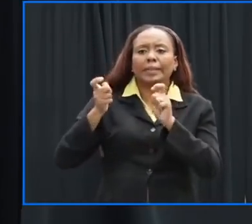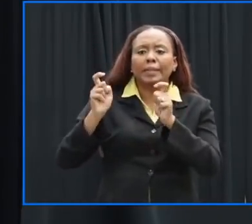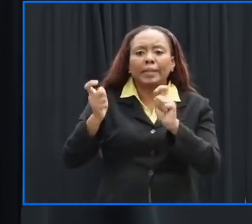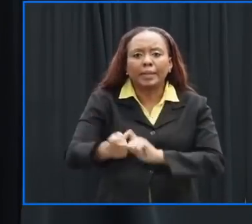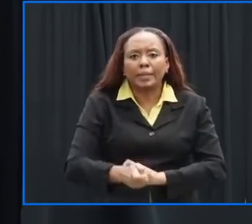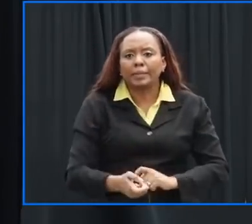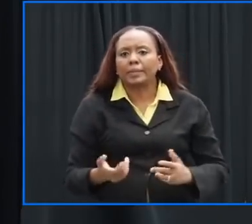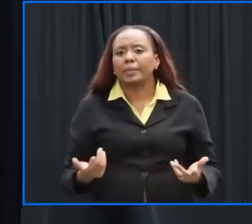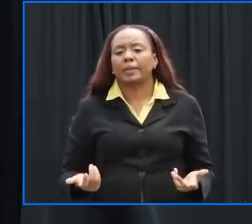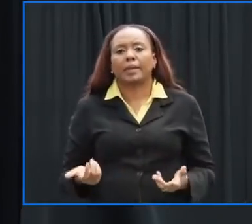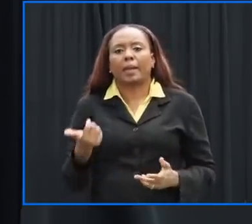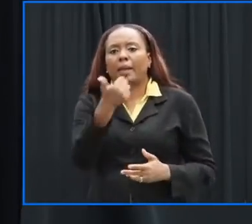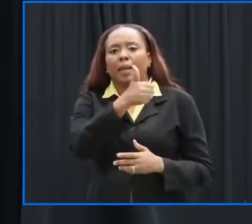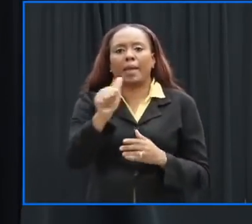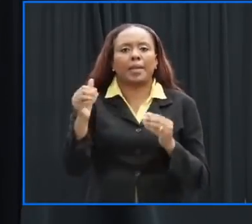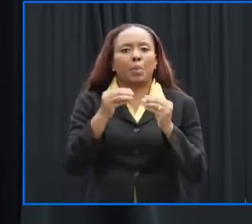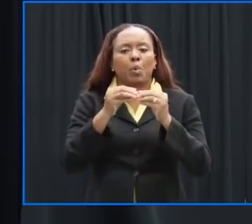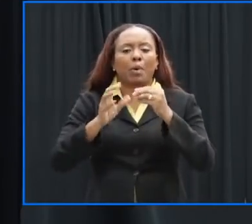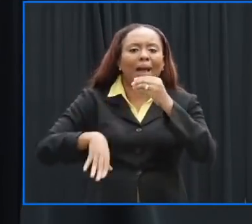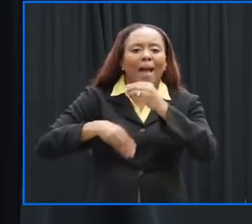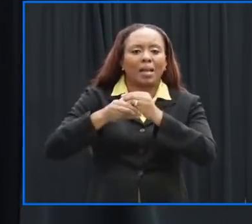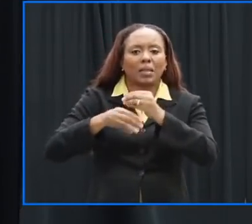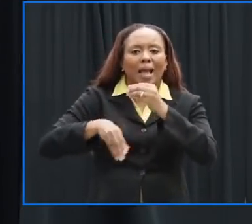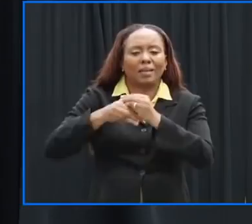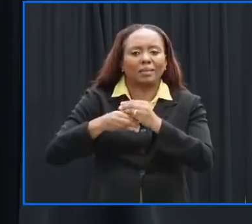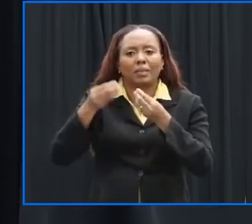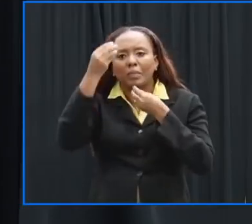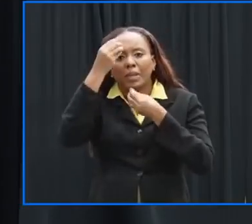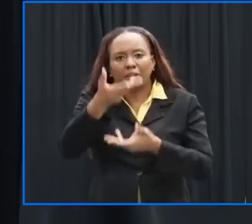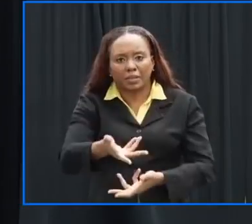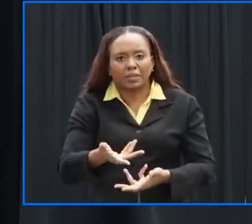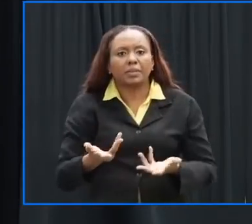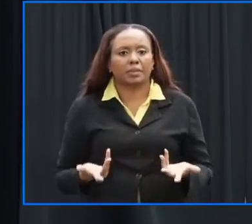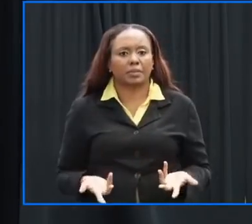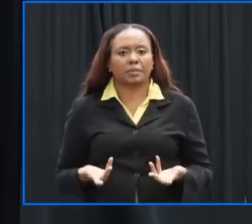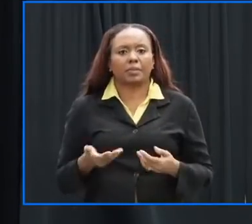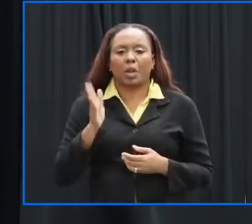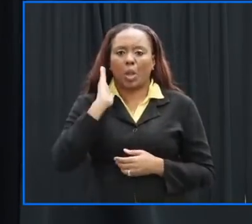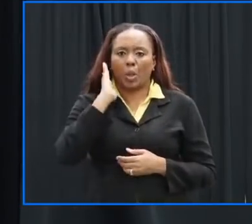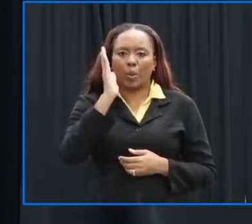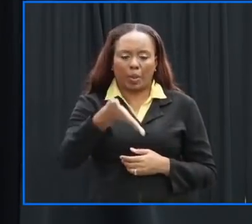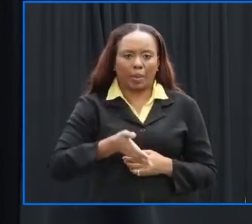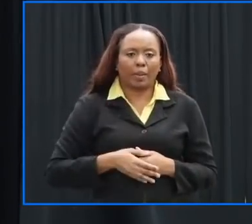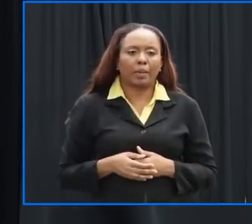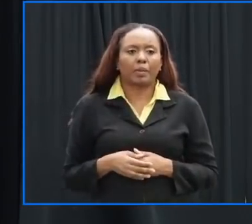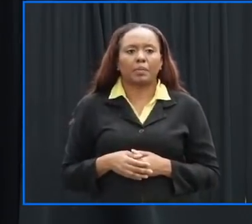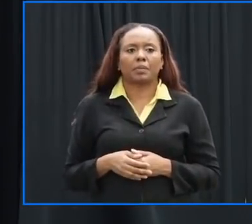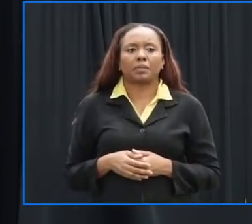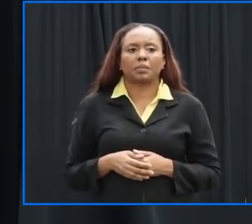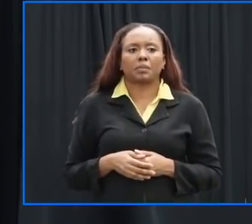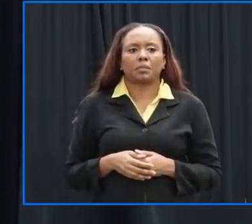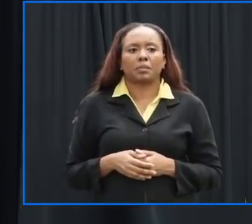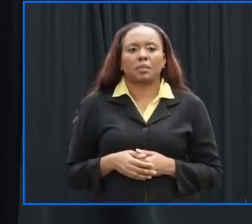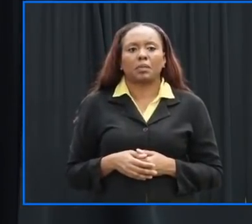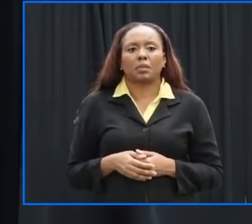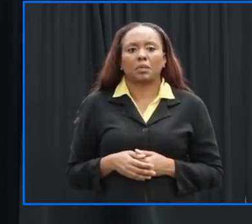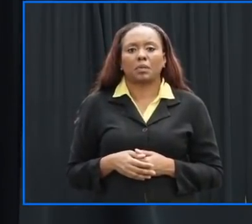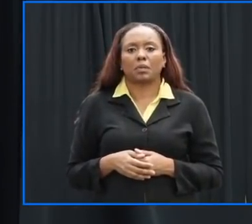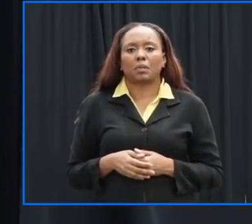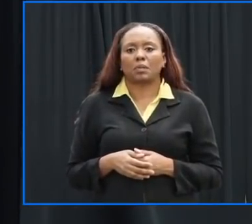additional information that we would want persons to to know the